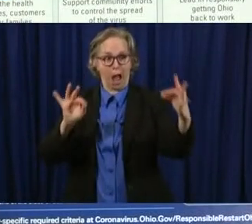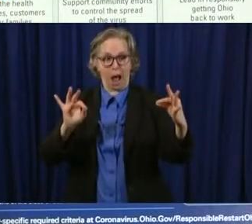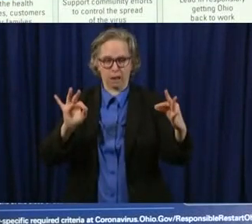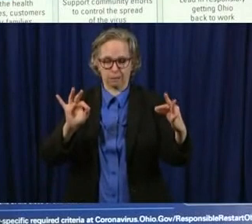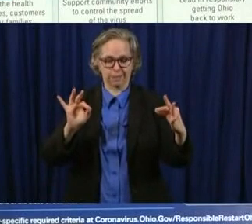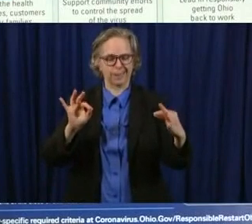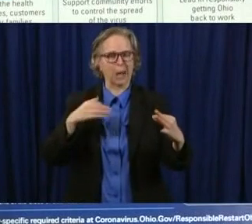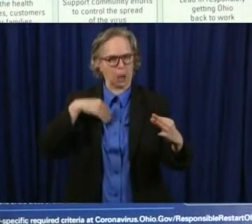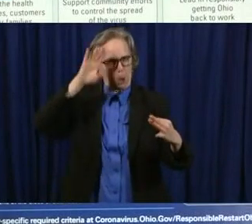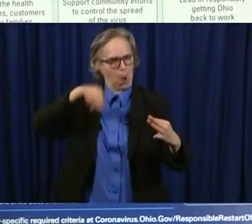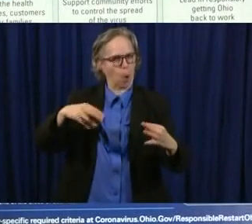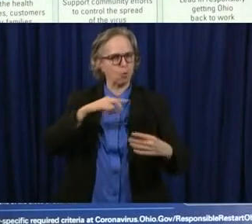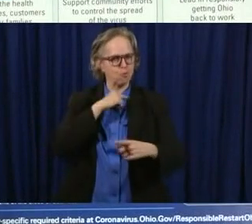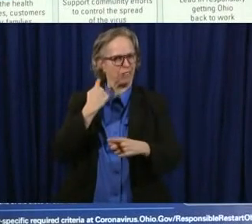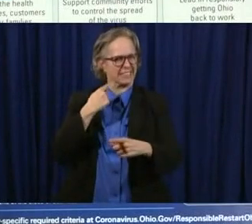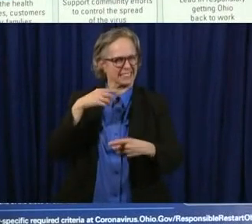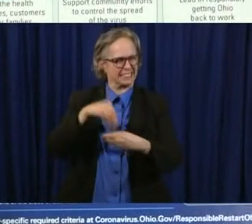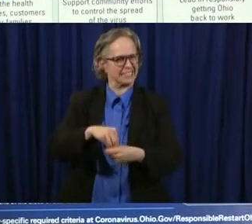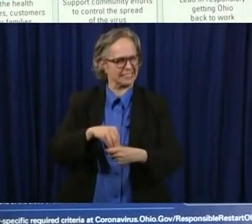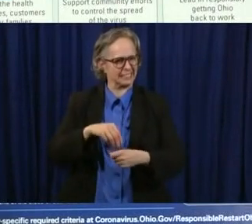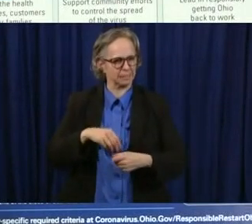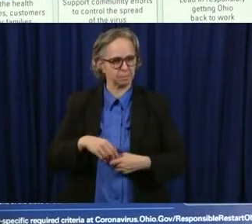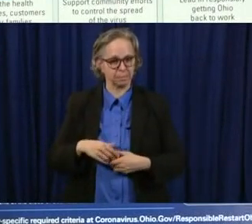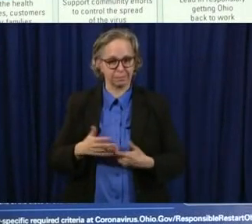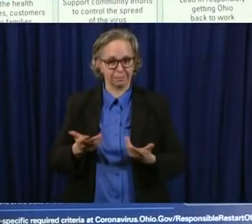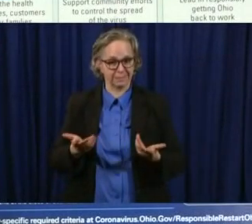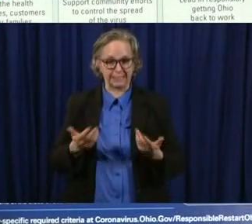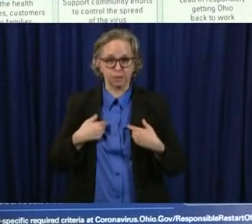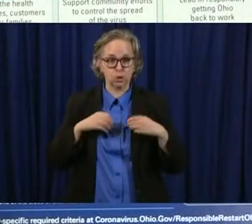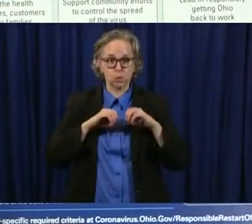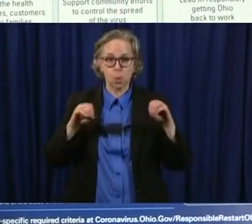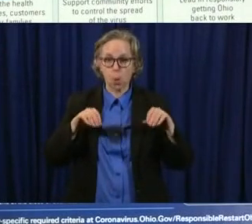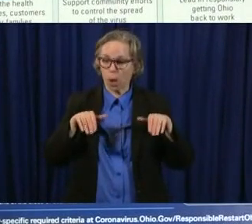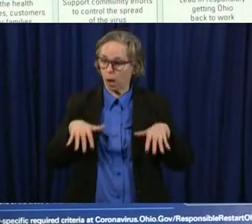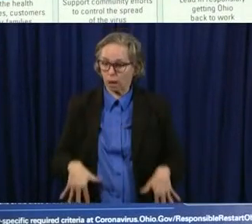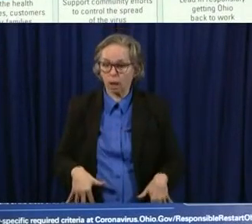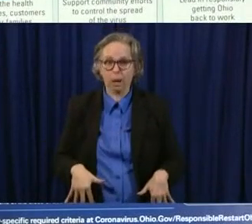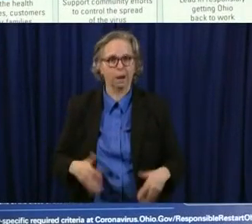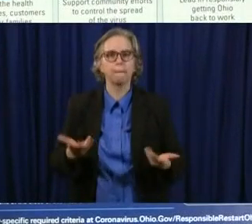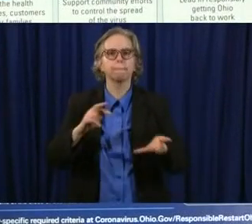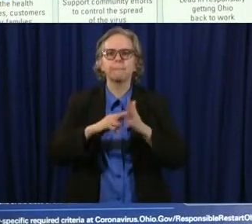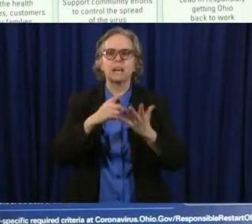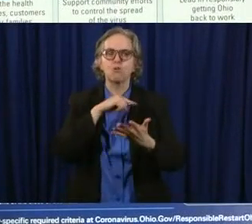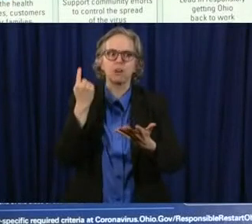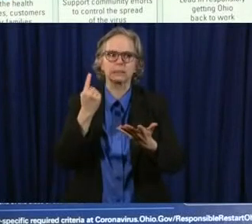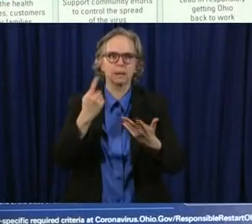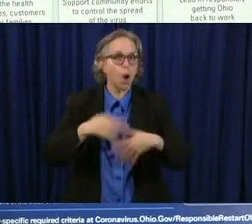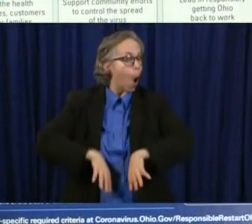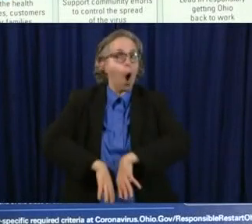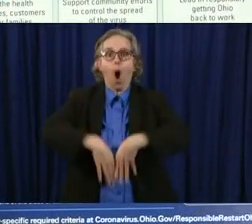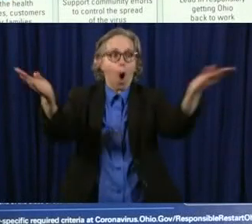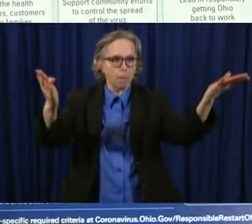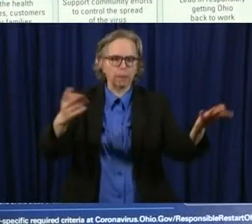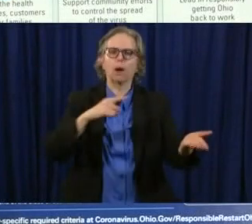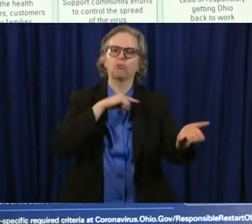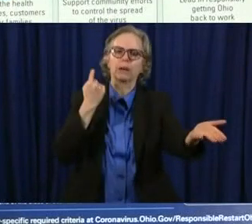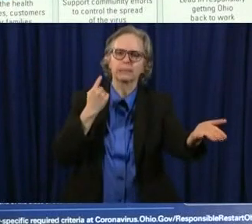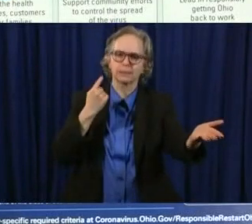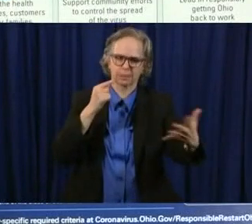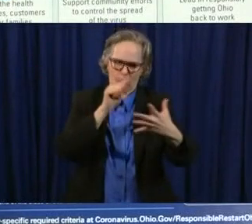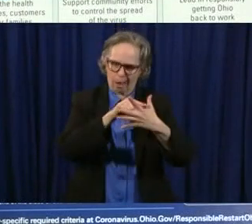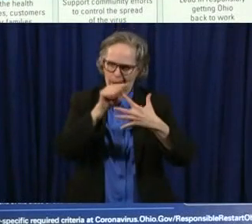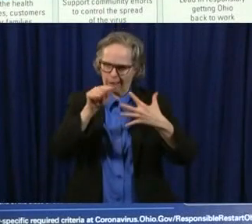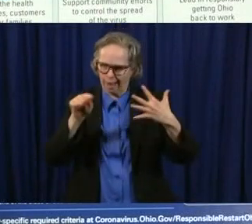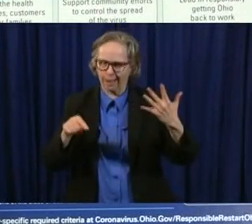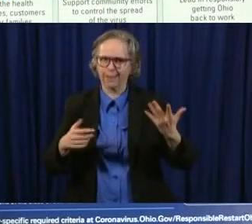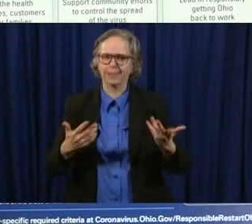status quo continue is a risk uh and if we've done that the big risk of course is um you know our economy continues